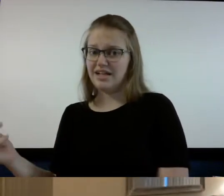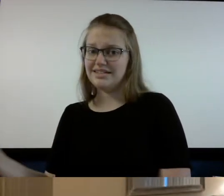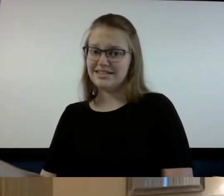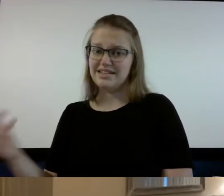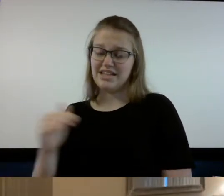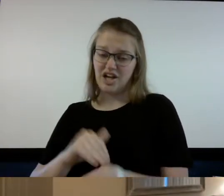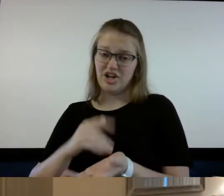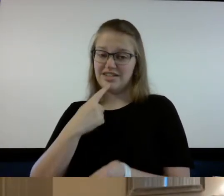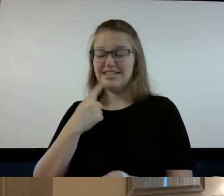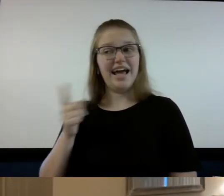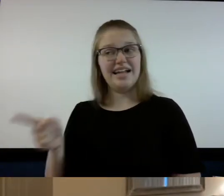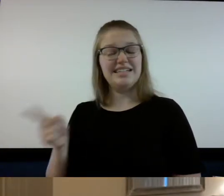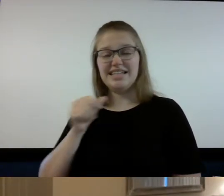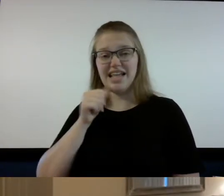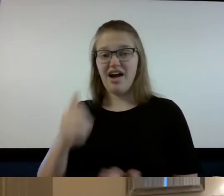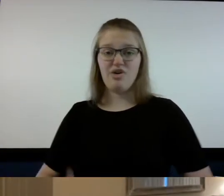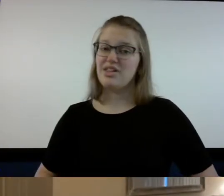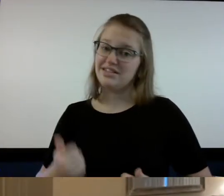the doctor said